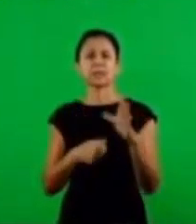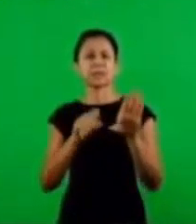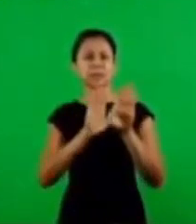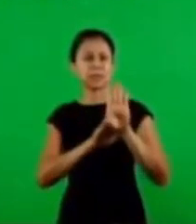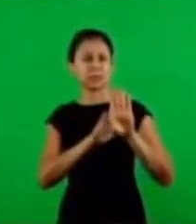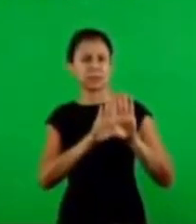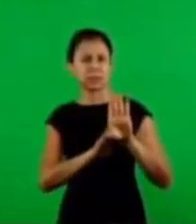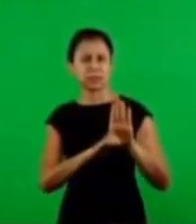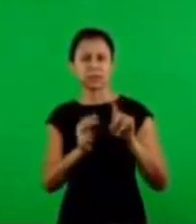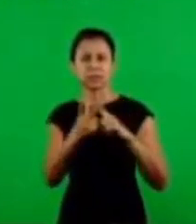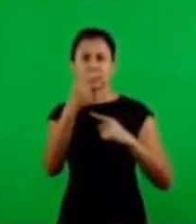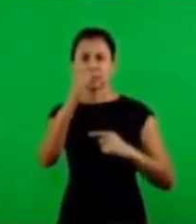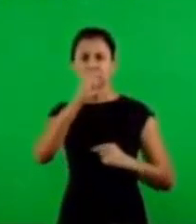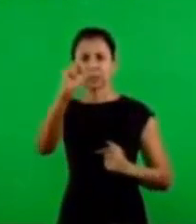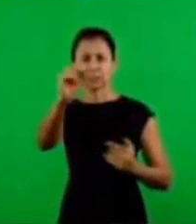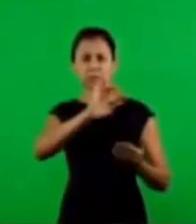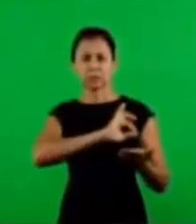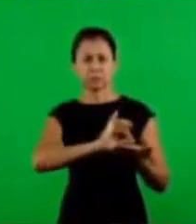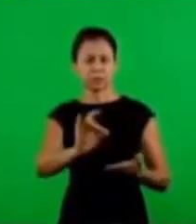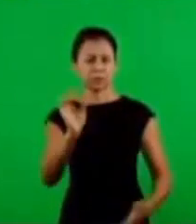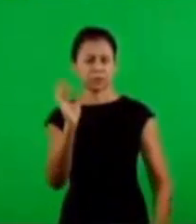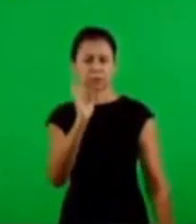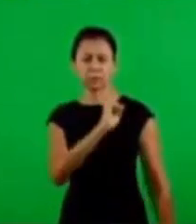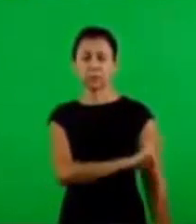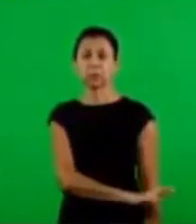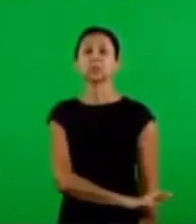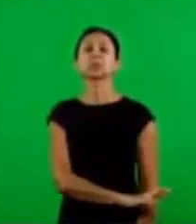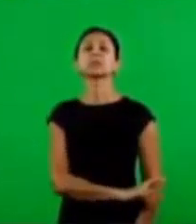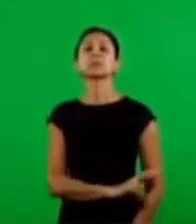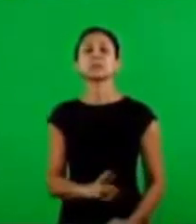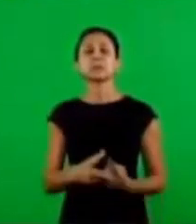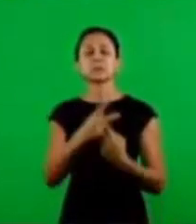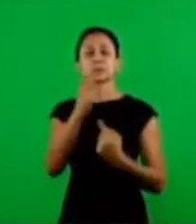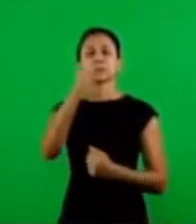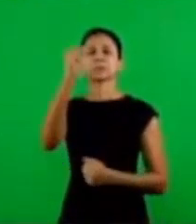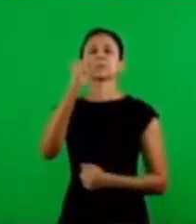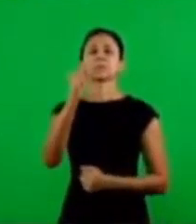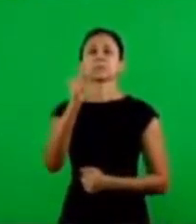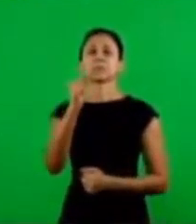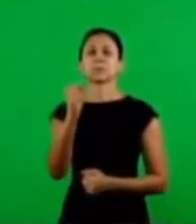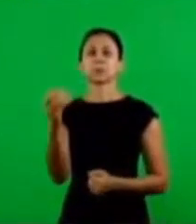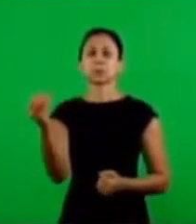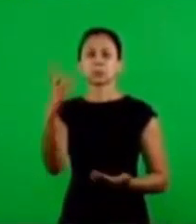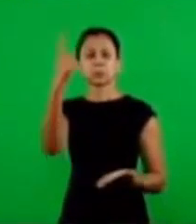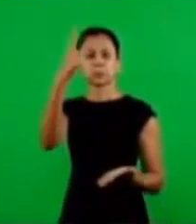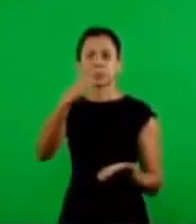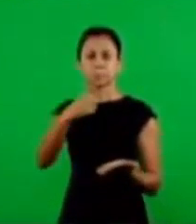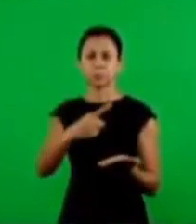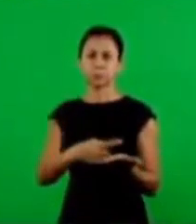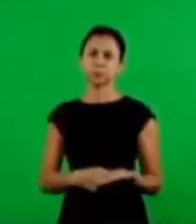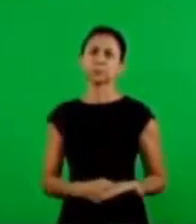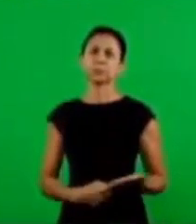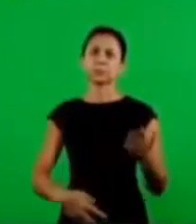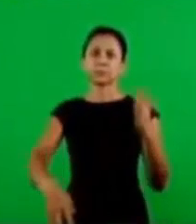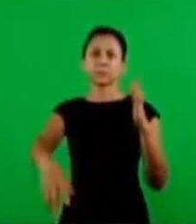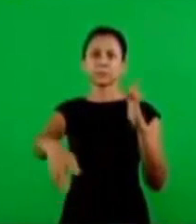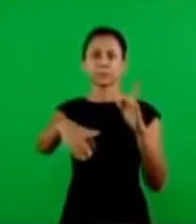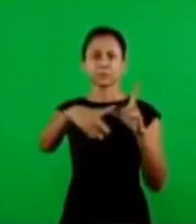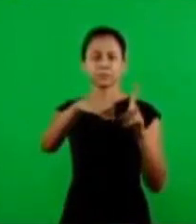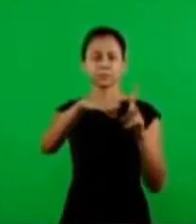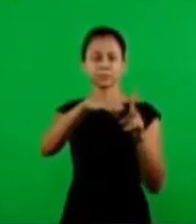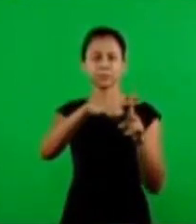all his enemies including religion and now he established a new covenant